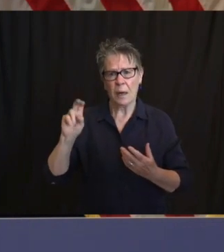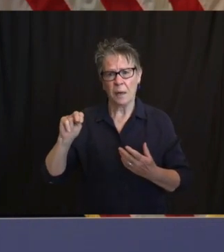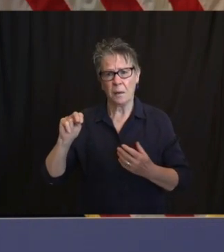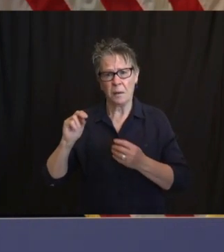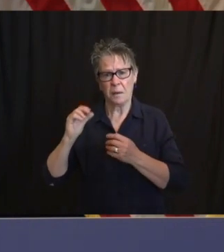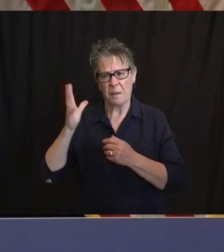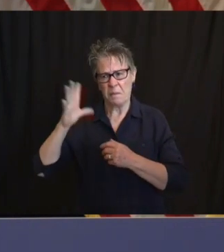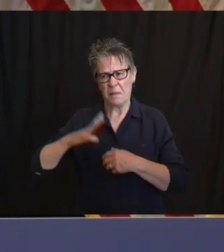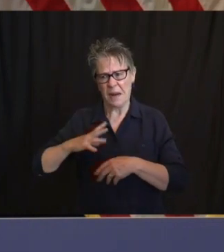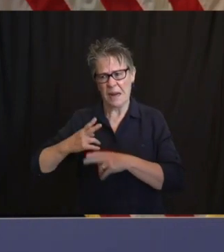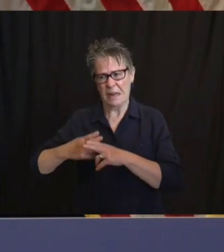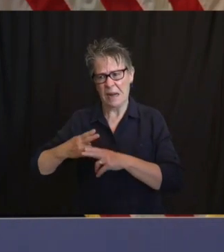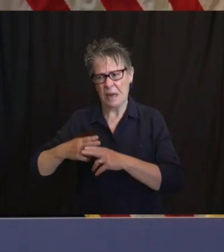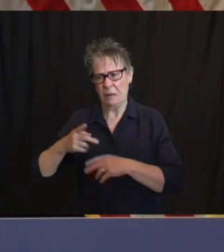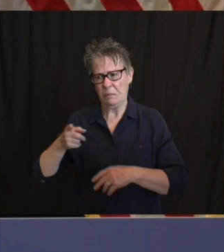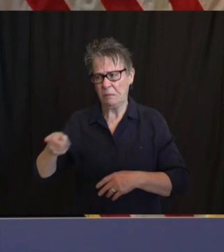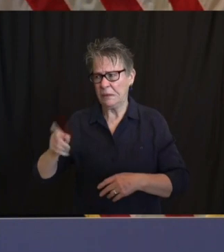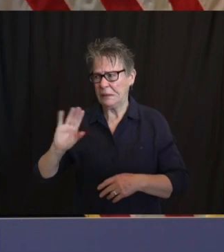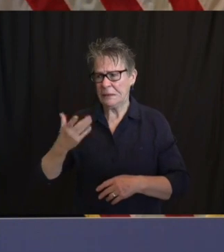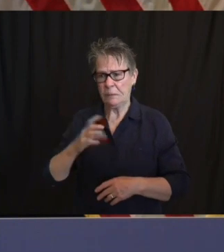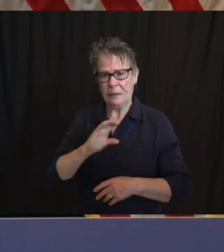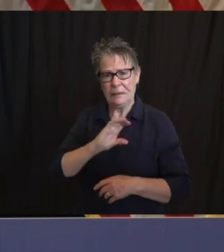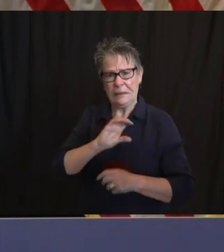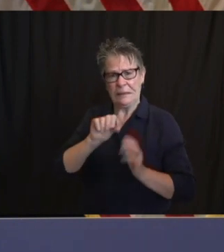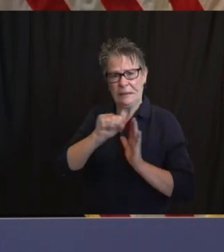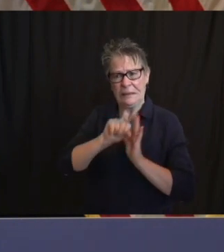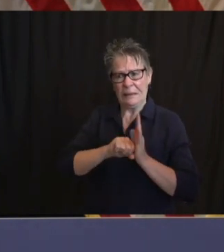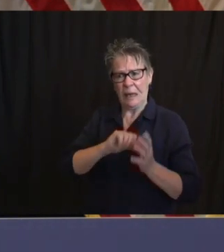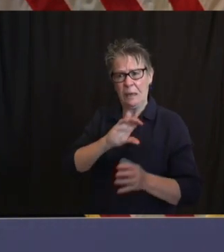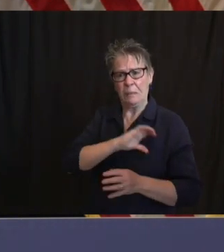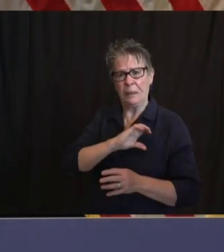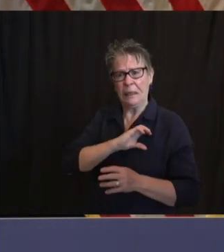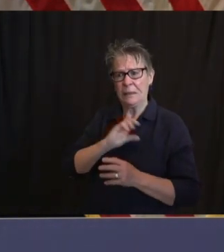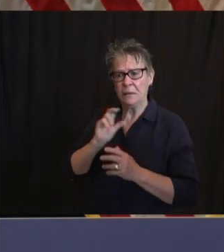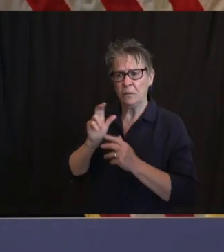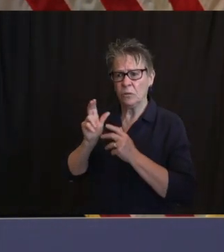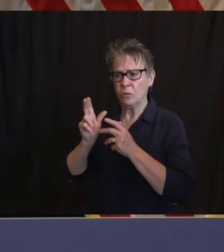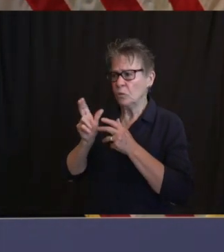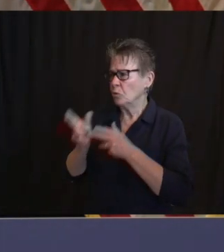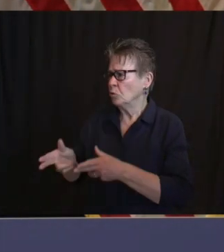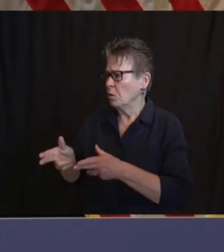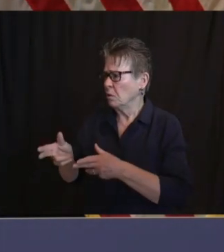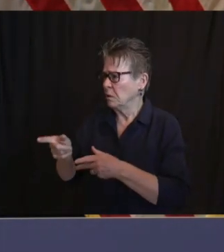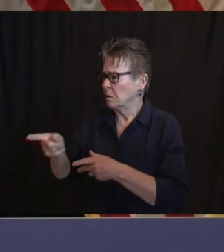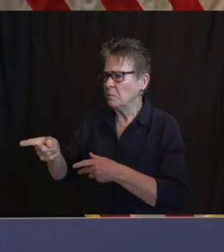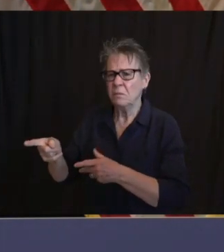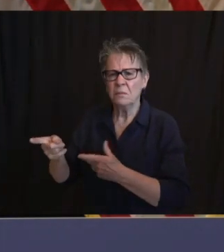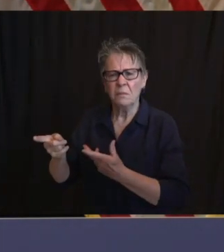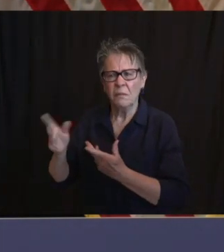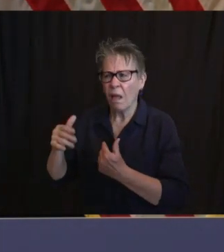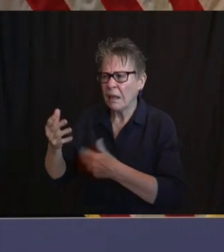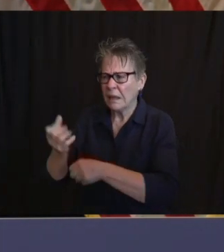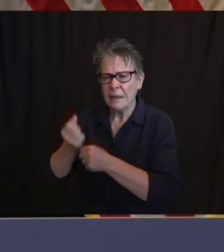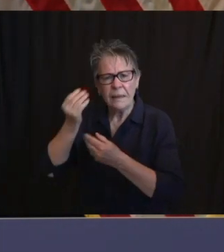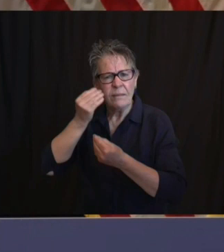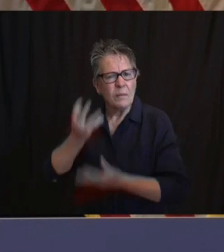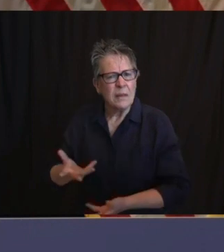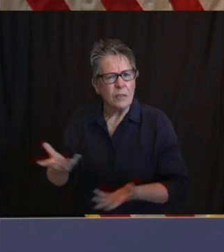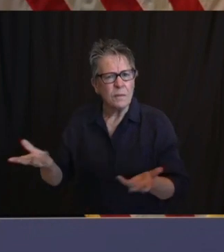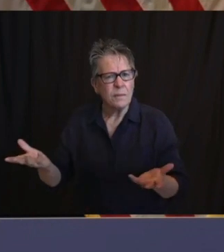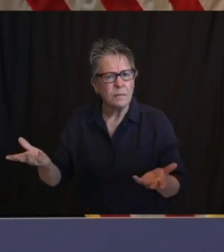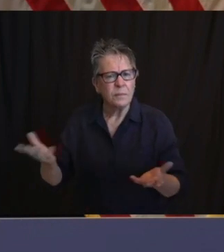details of the shooting to be released? And on the subject of the new law you signed directing the attorney general's office to take over investigations